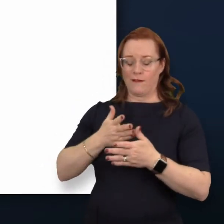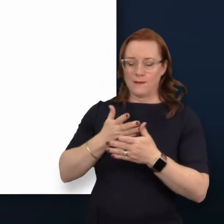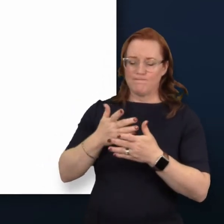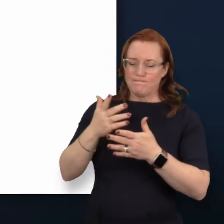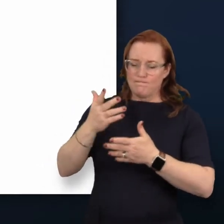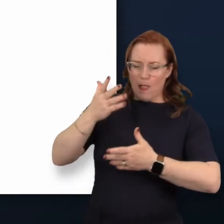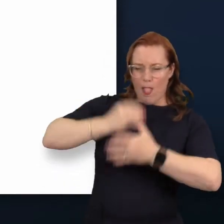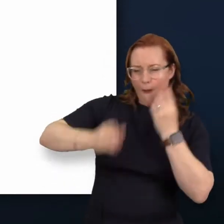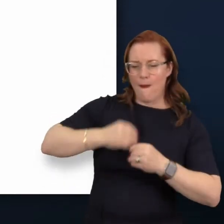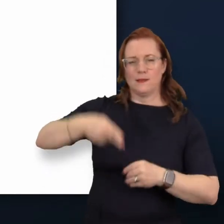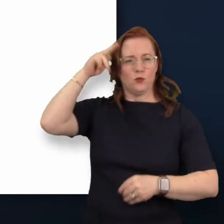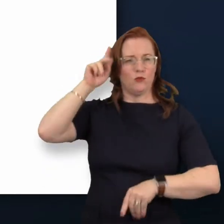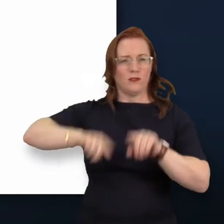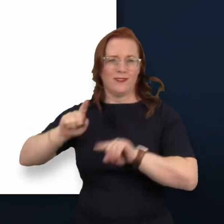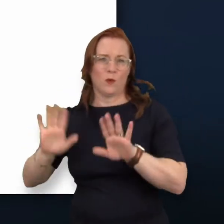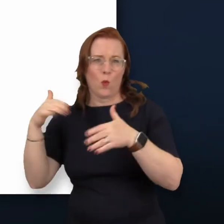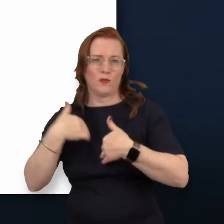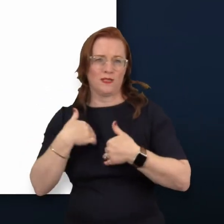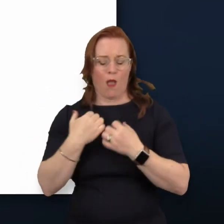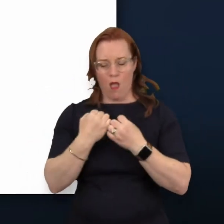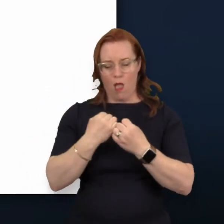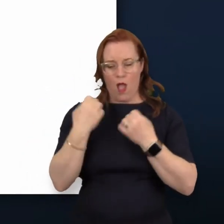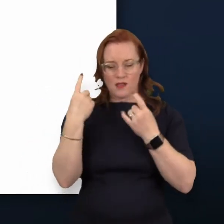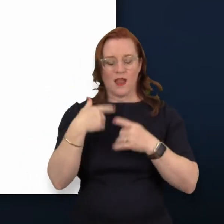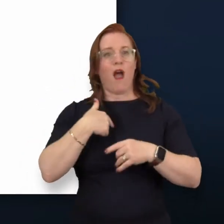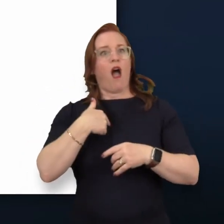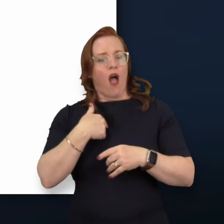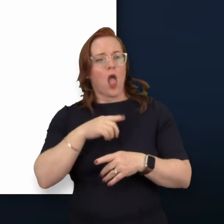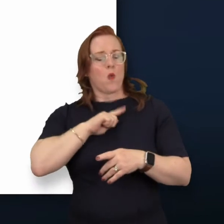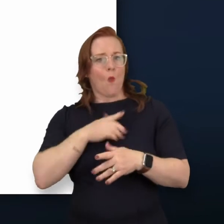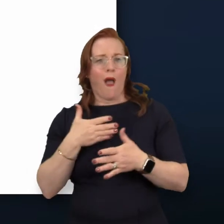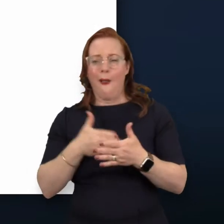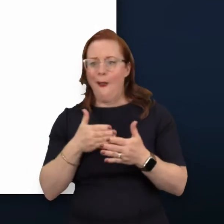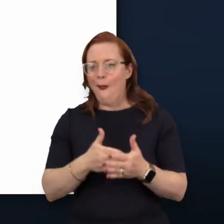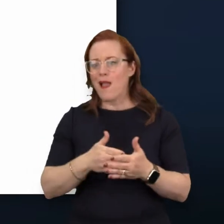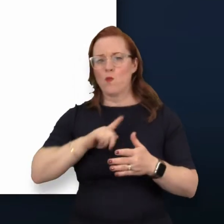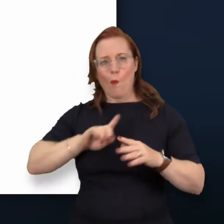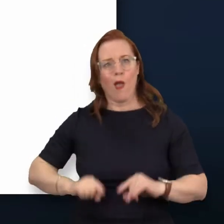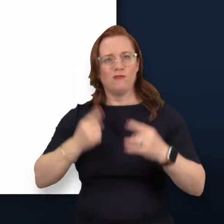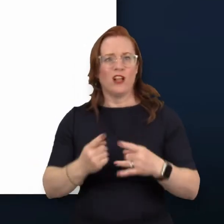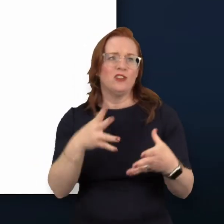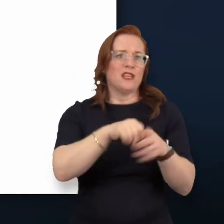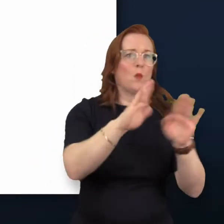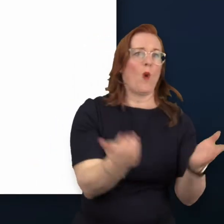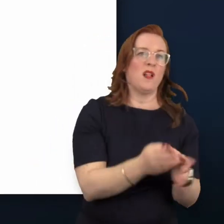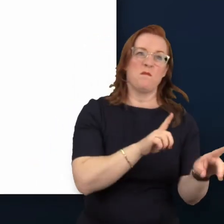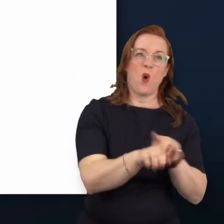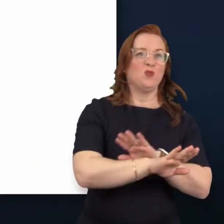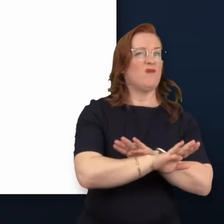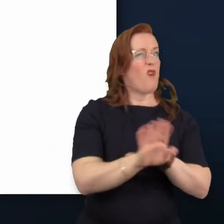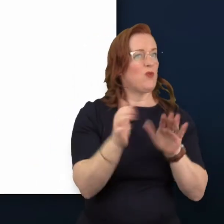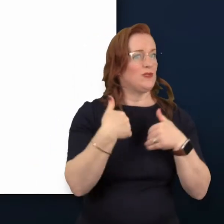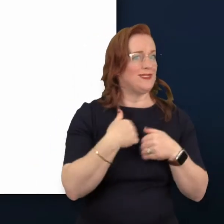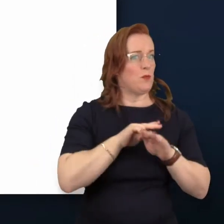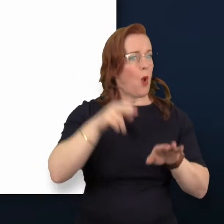the reasons behind my challenges of navigating a largely non-autistic world, but also made me more